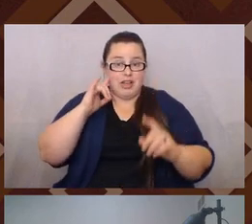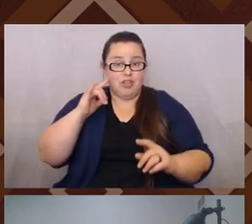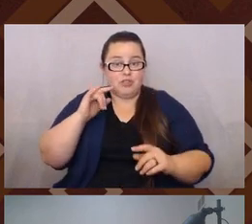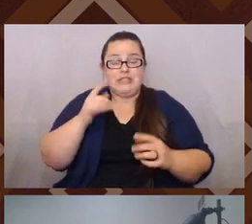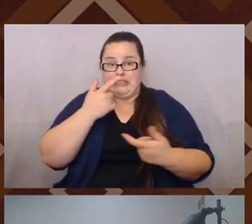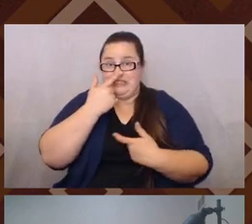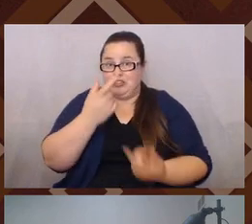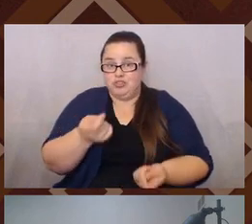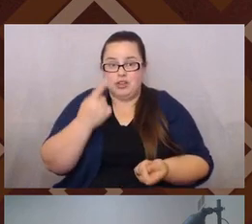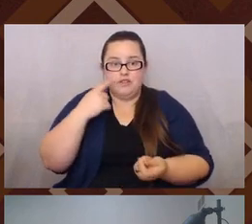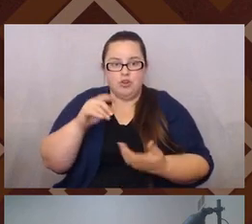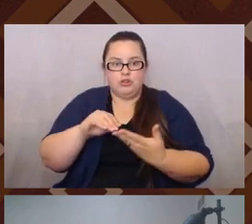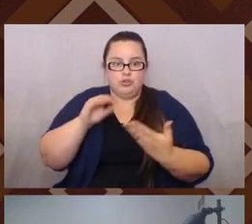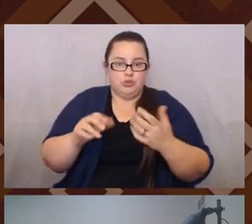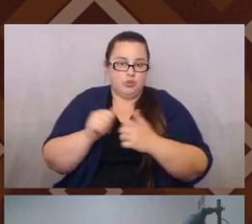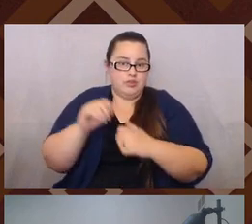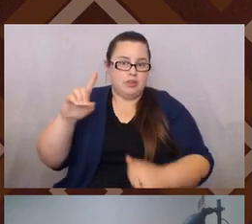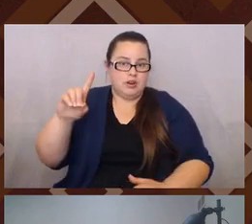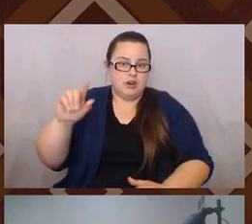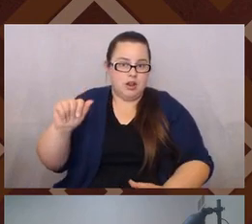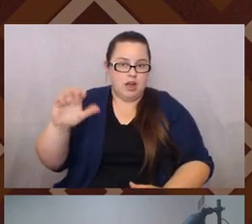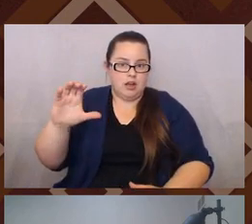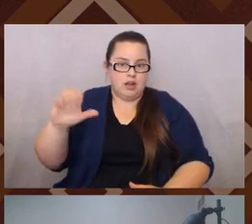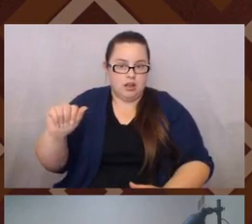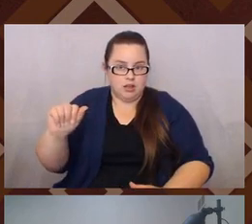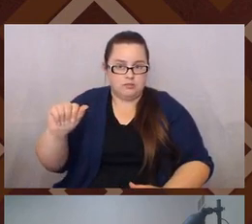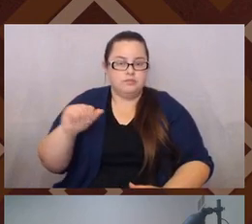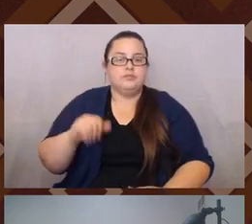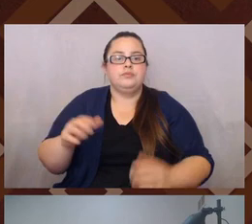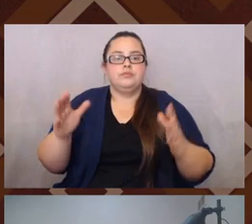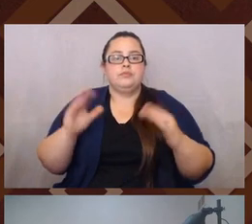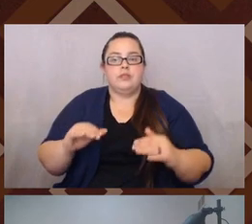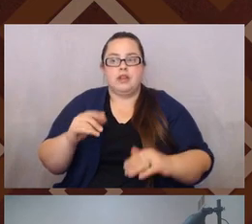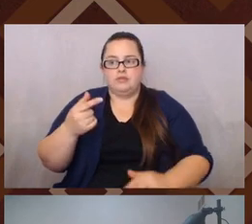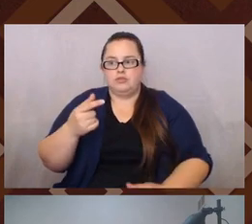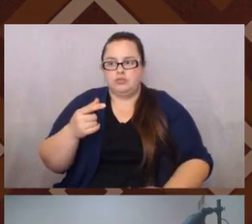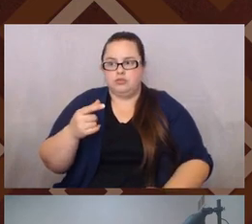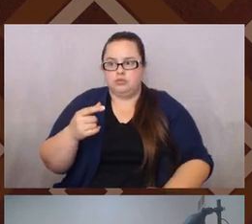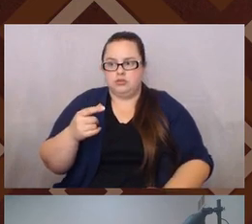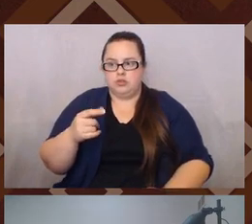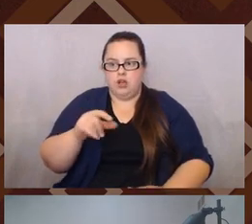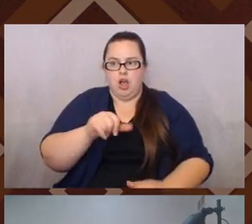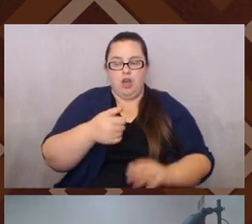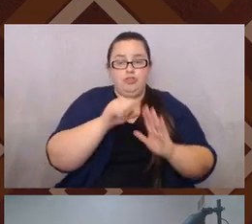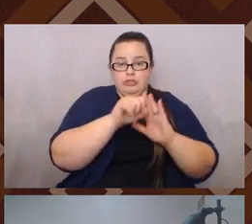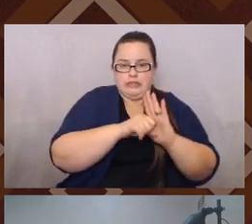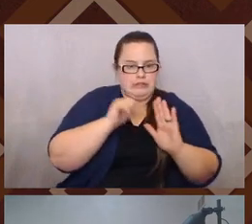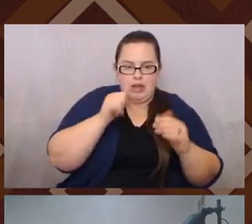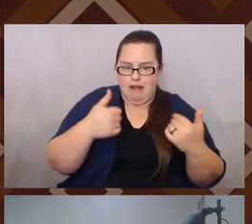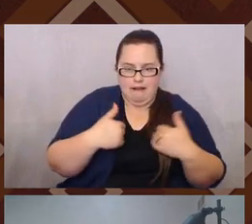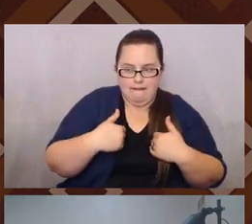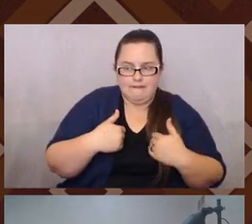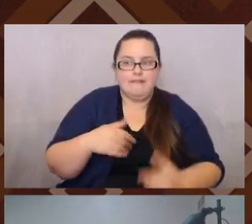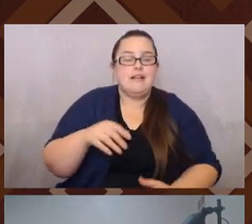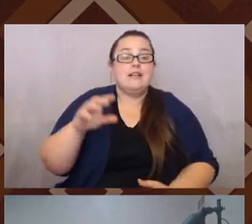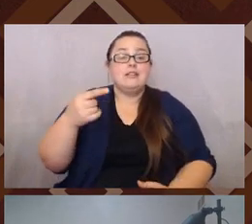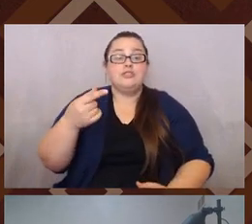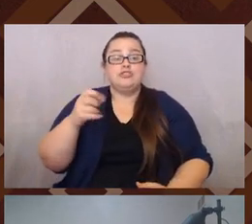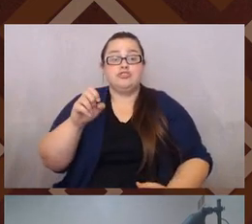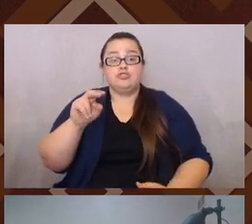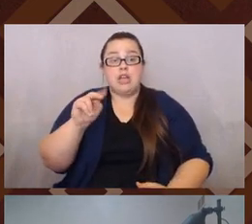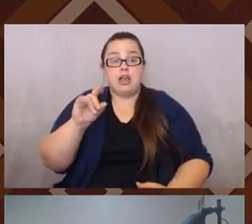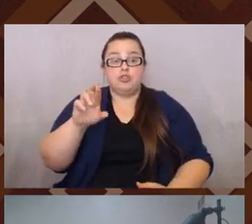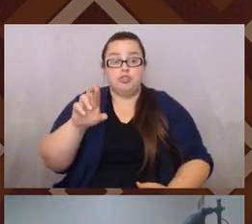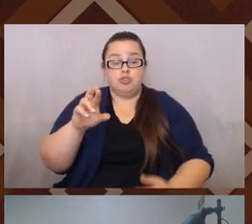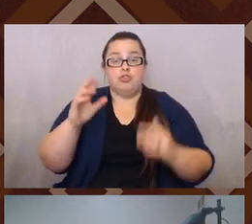students who have DACA. Um, then you have gender and, um, we could talk about this for a long time too, but, uh, patriarchy, patriarchy's